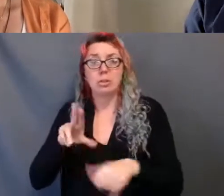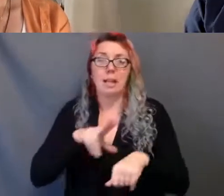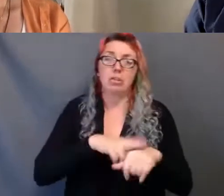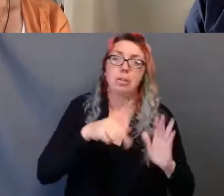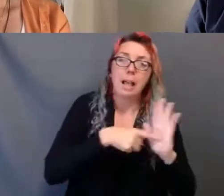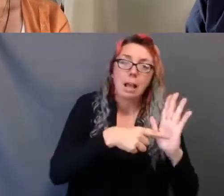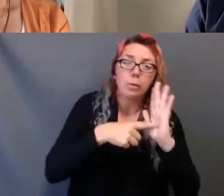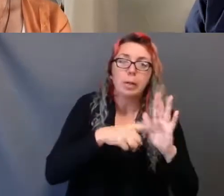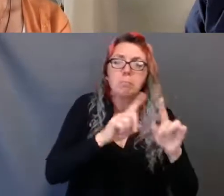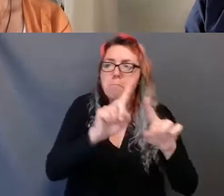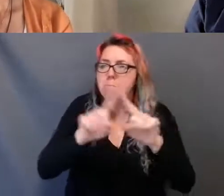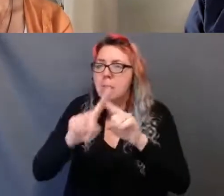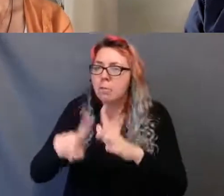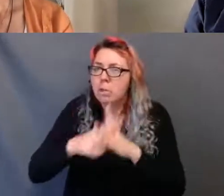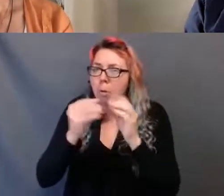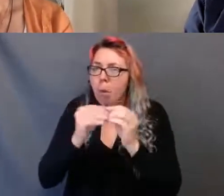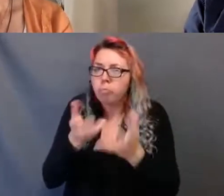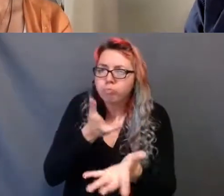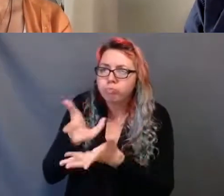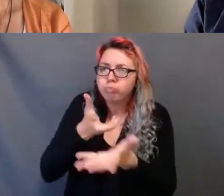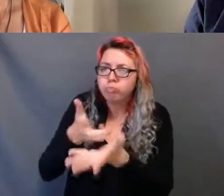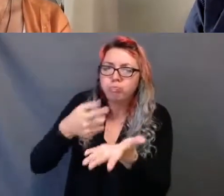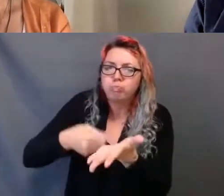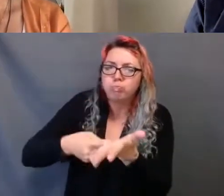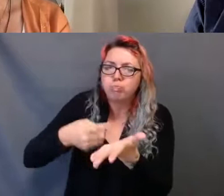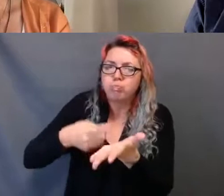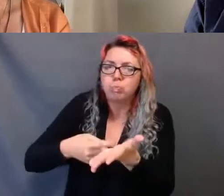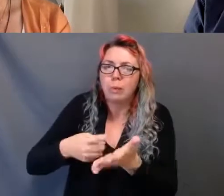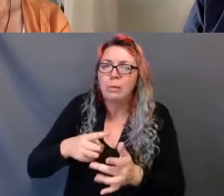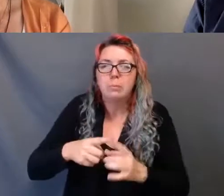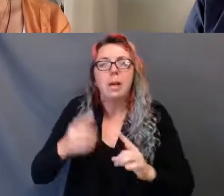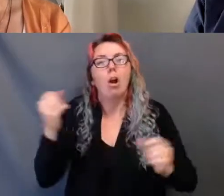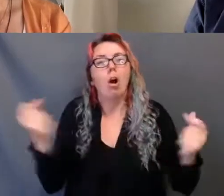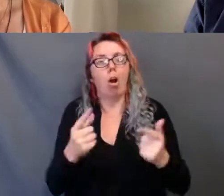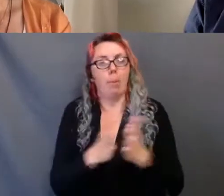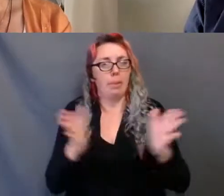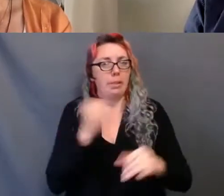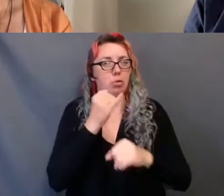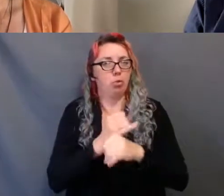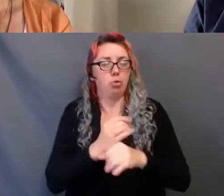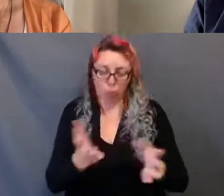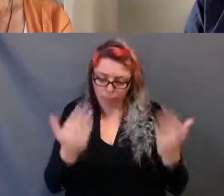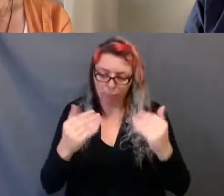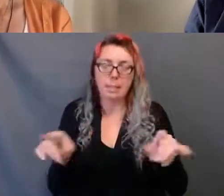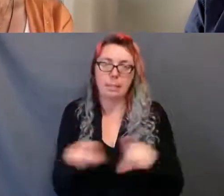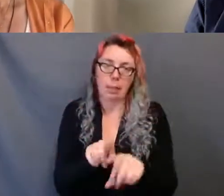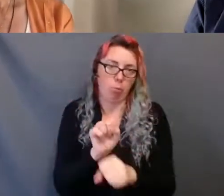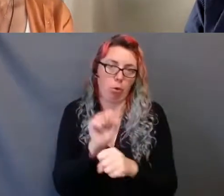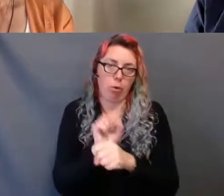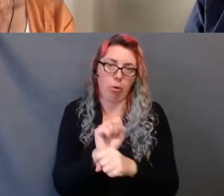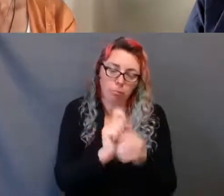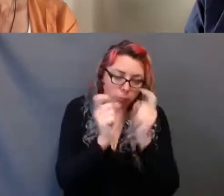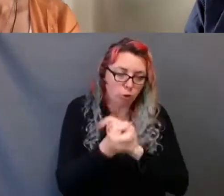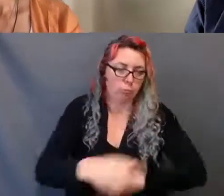But what is needed for all publicly funded institutions to do the work? The deep work of identifying their role in upholding